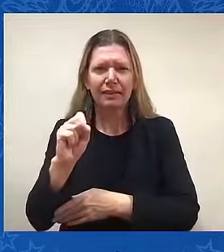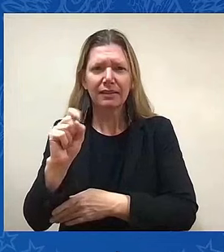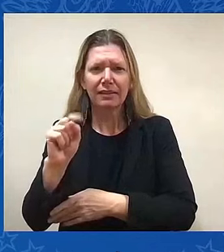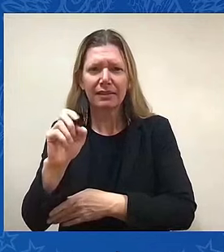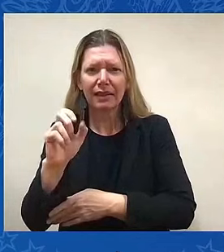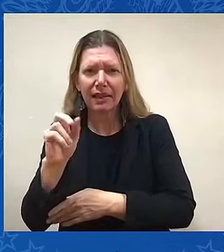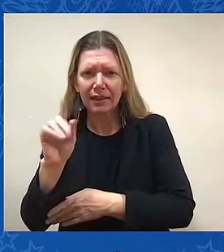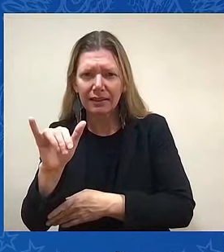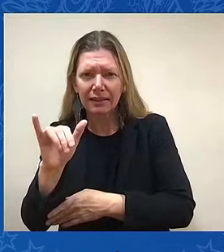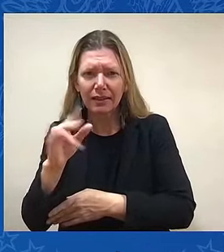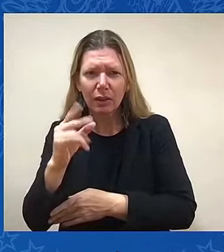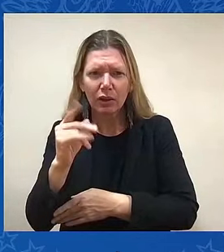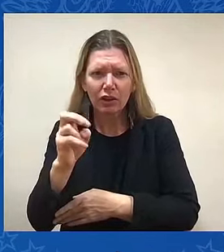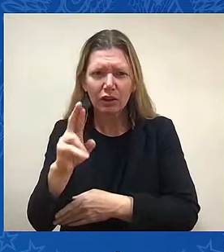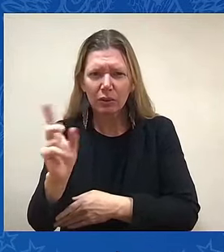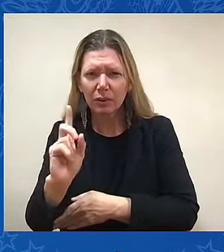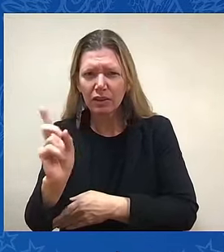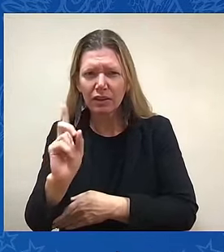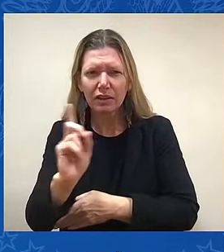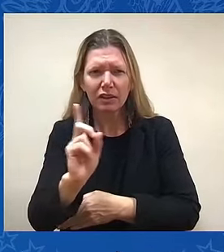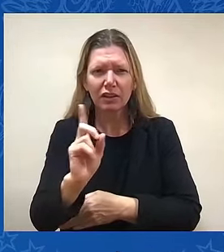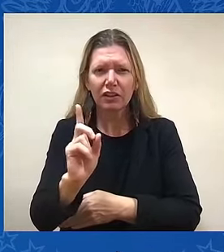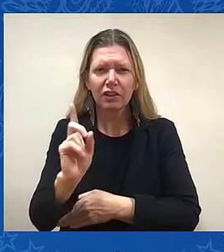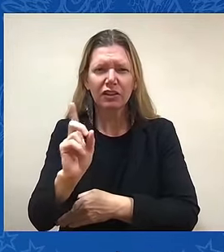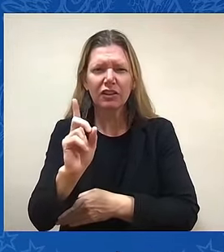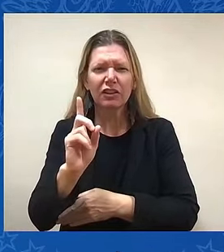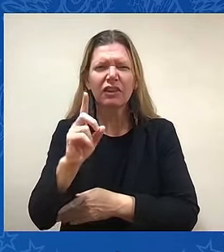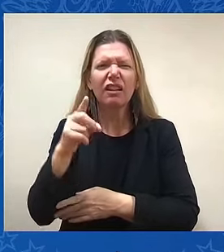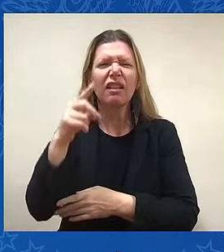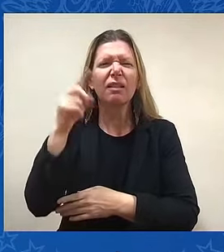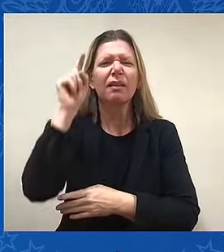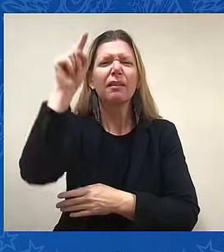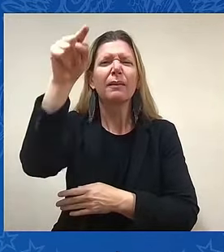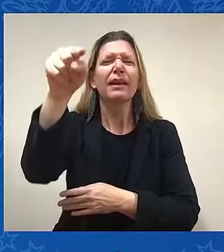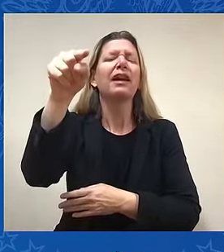Hoyer lives on the western shore of Delaware in Maryland.